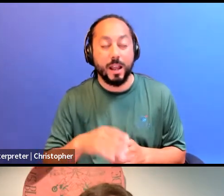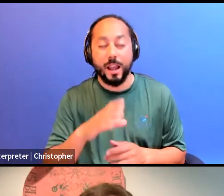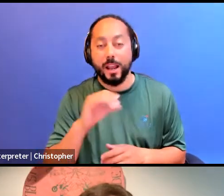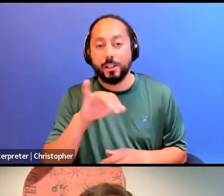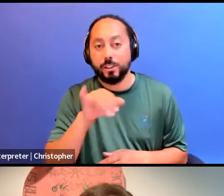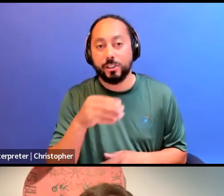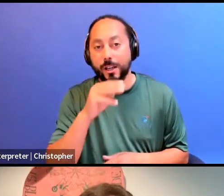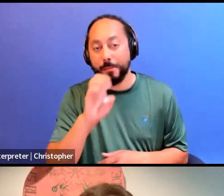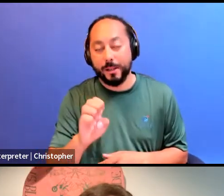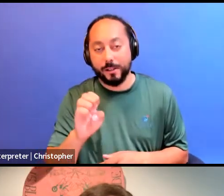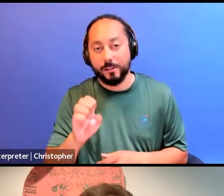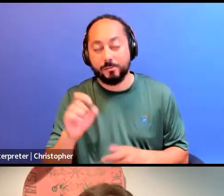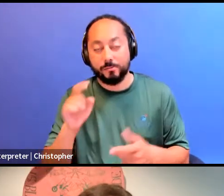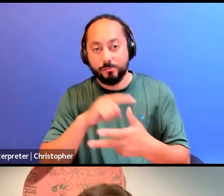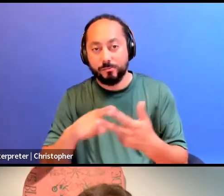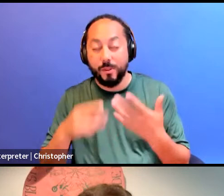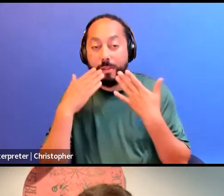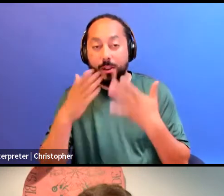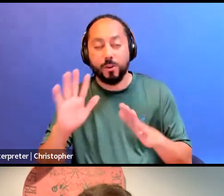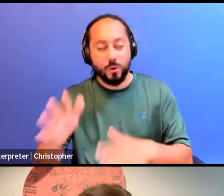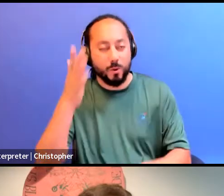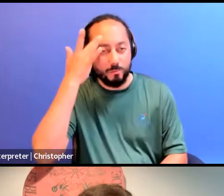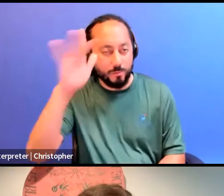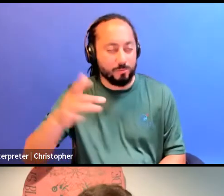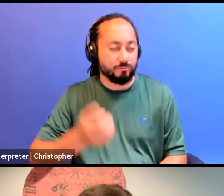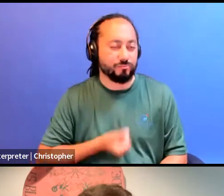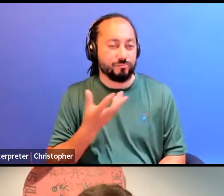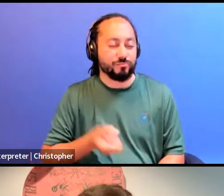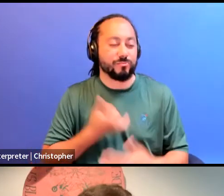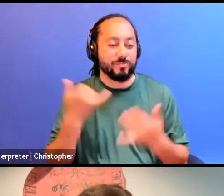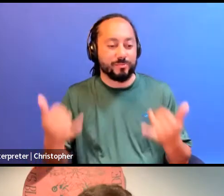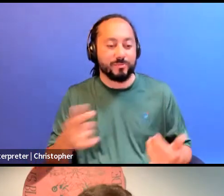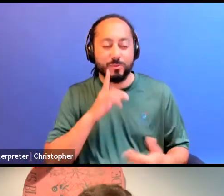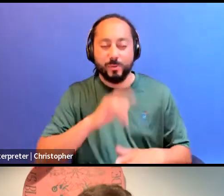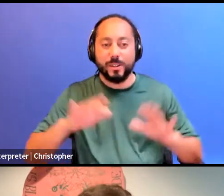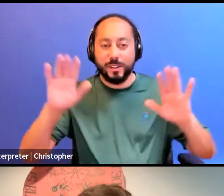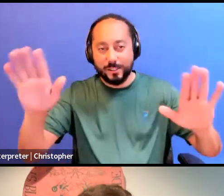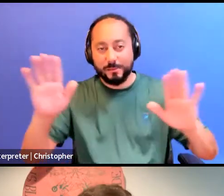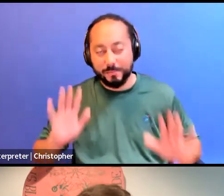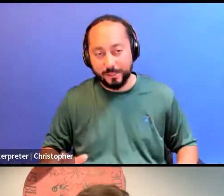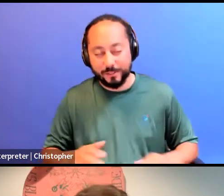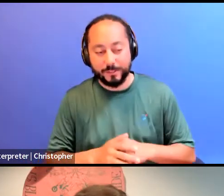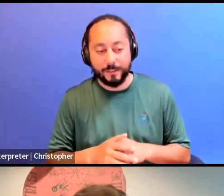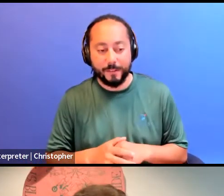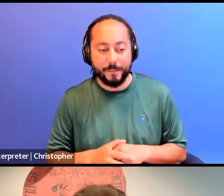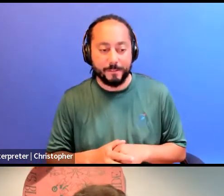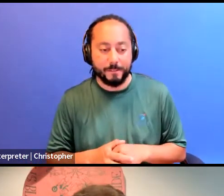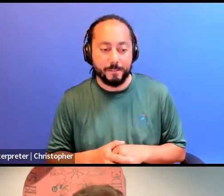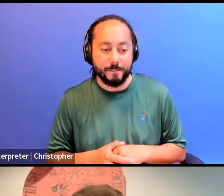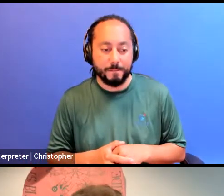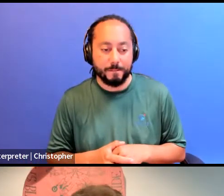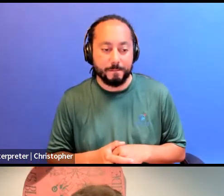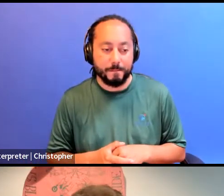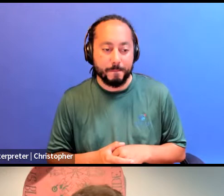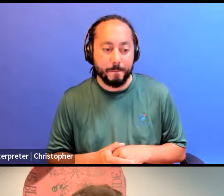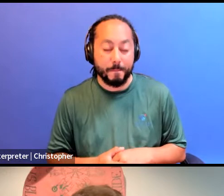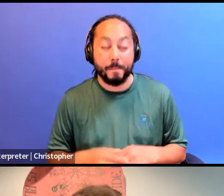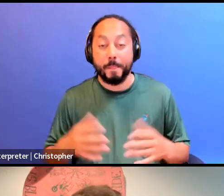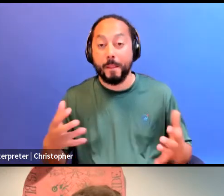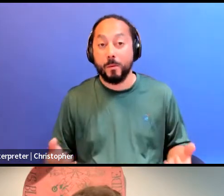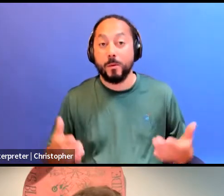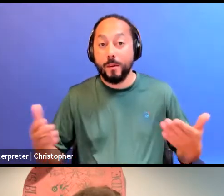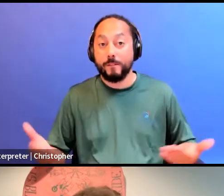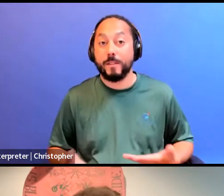Magnuson for your brilliance today. It was just amazing. And I want to invite people